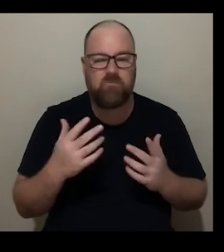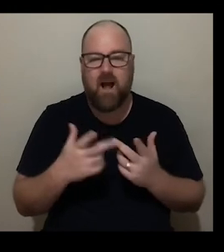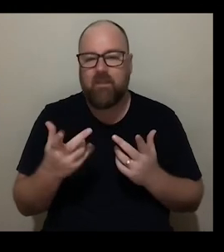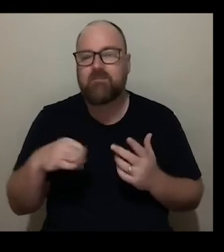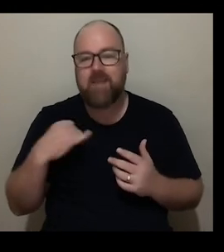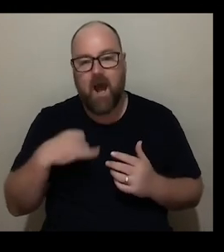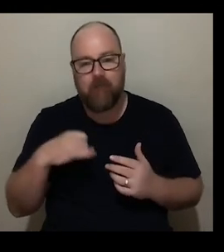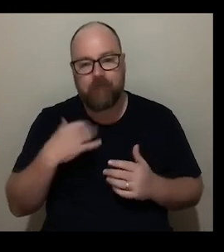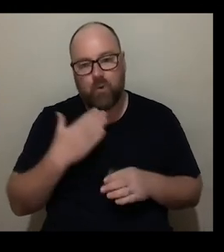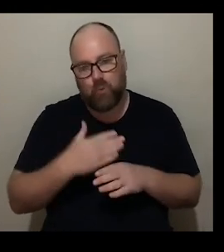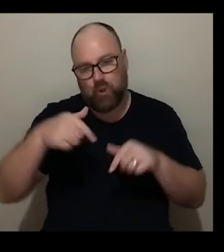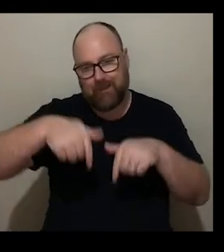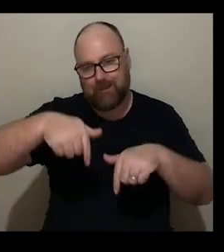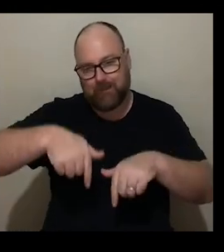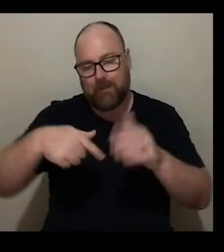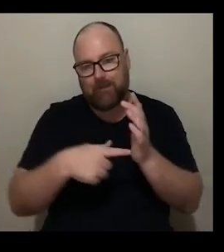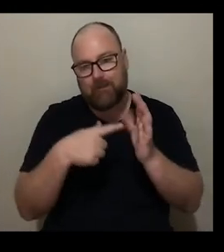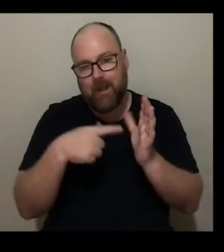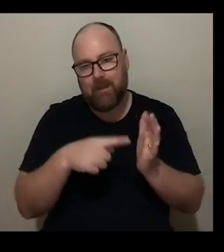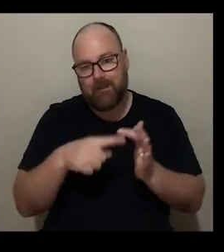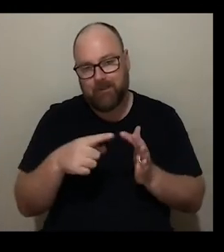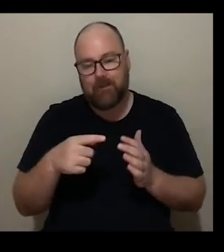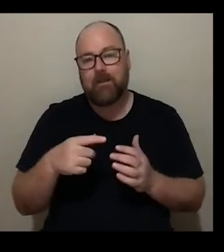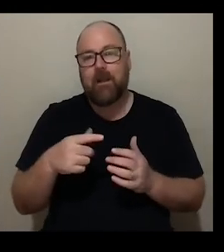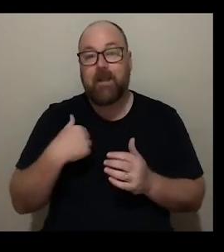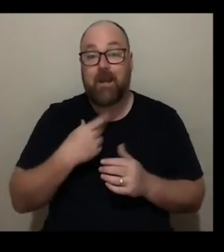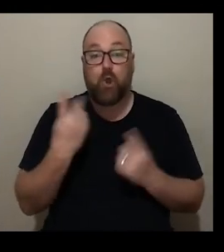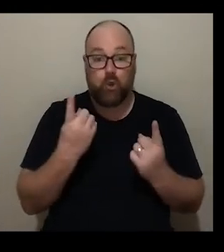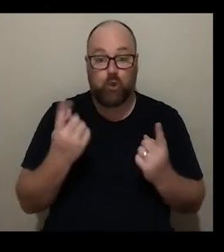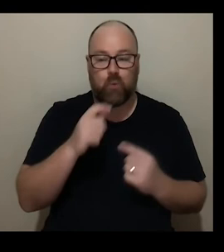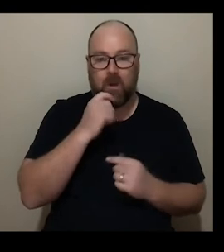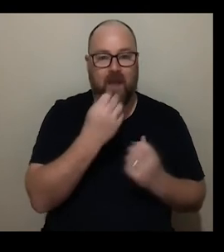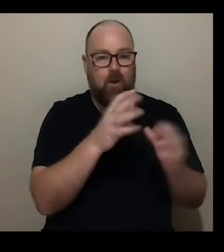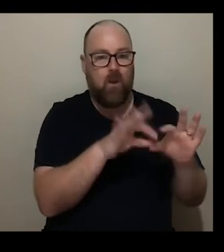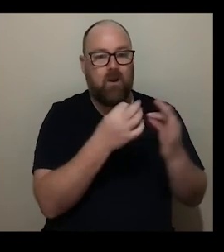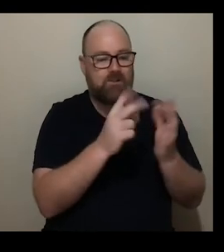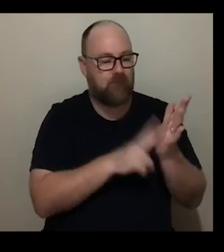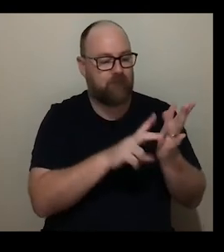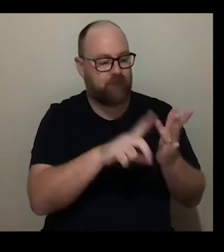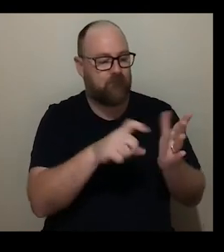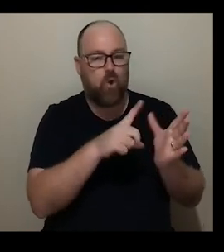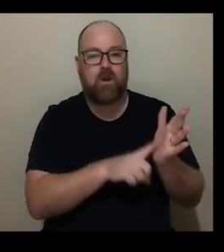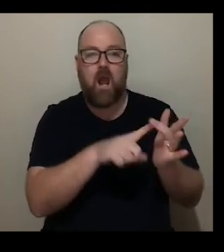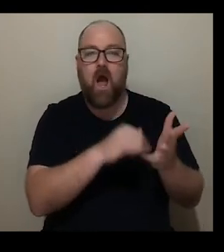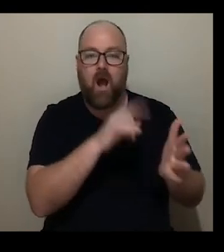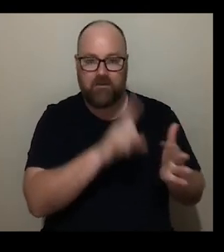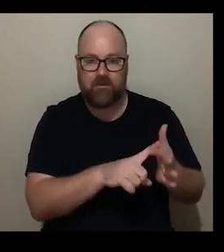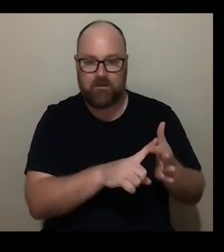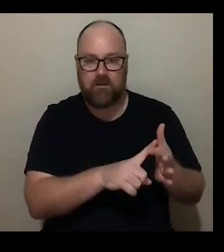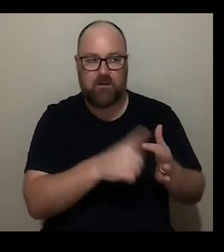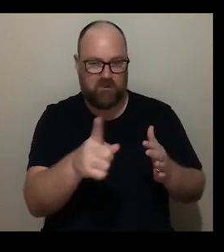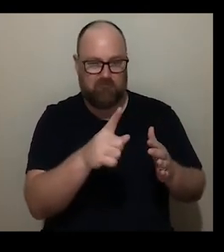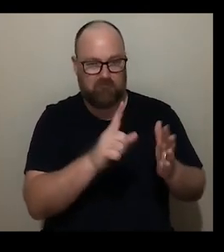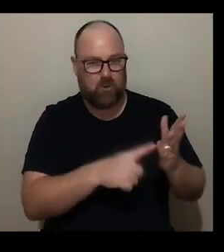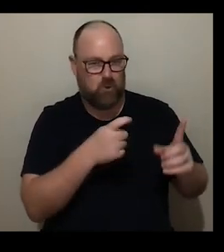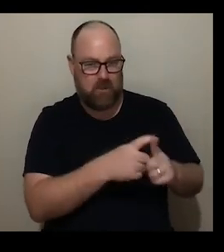and having been trained by vocalize um who are one of the united kingdom's leading